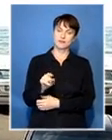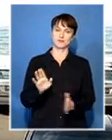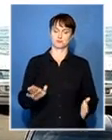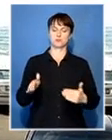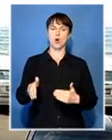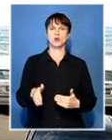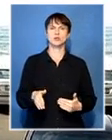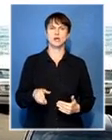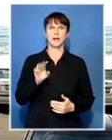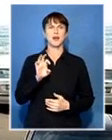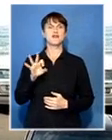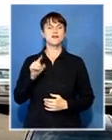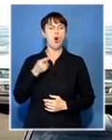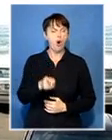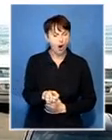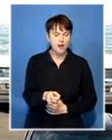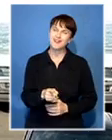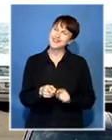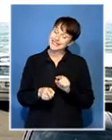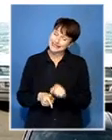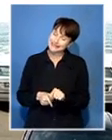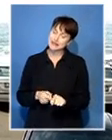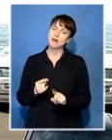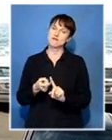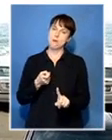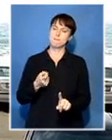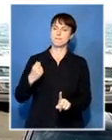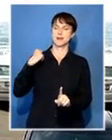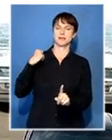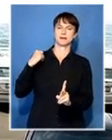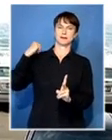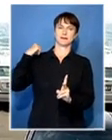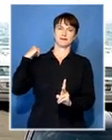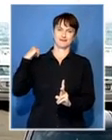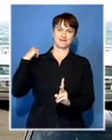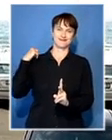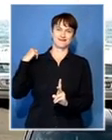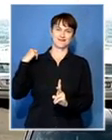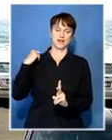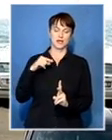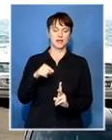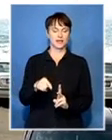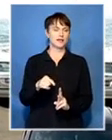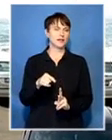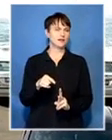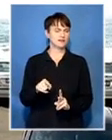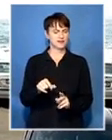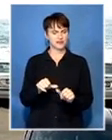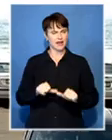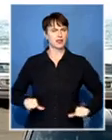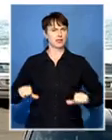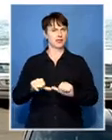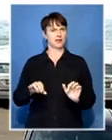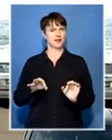are at the voting station with ballot papers they are sealed and the integration of those ballot boxes is